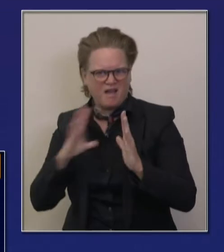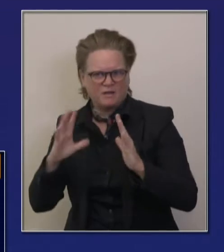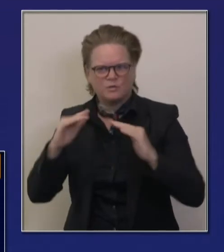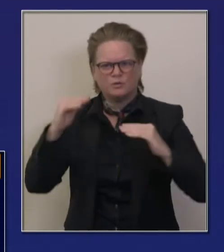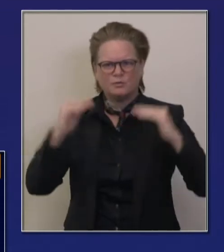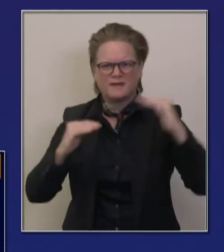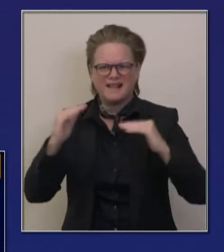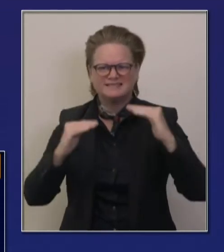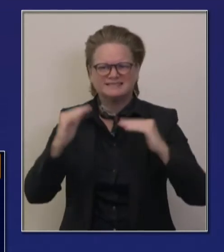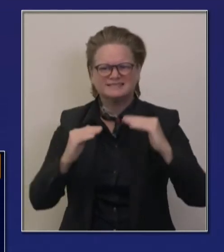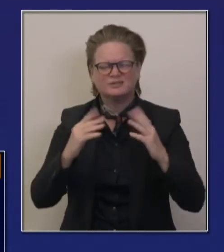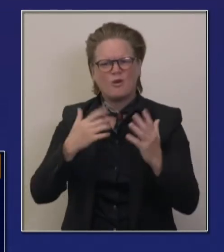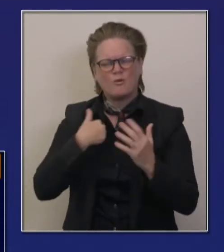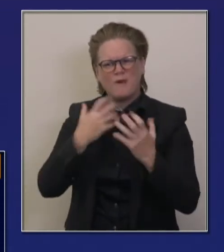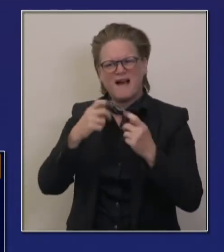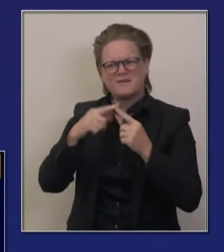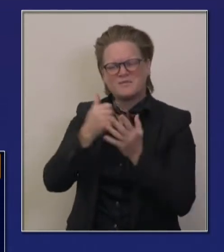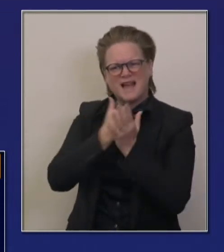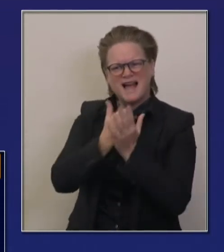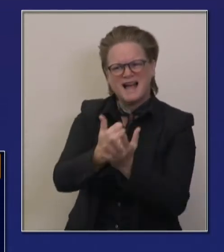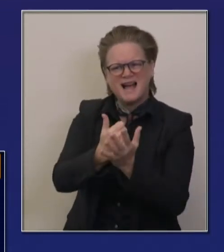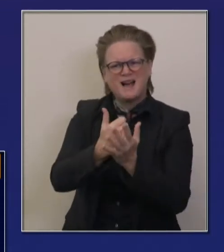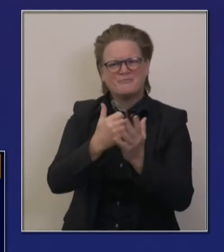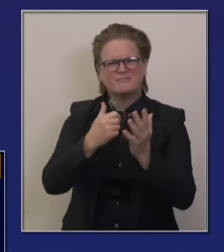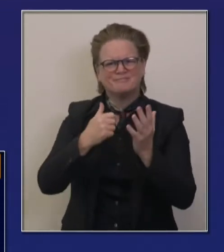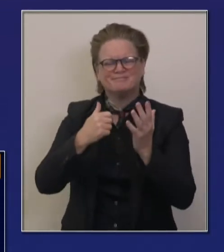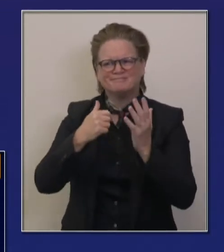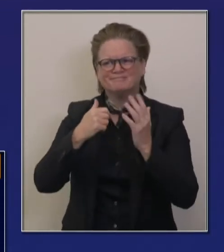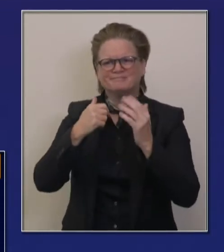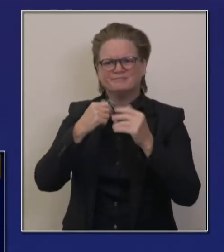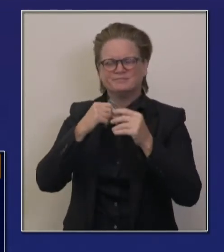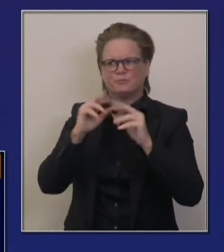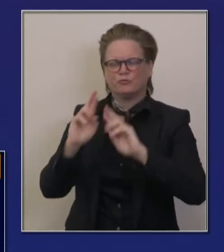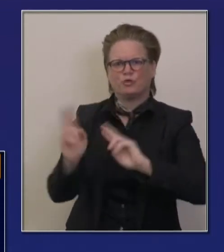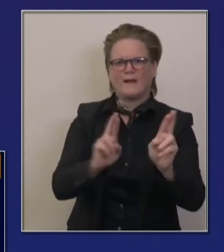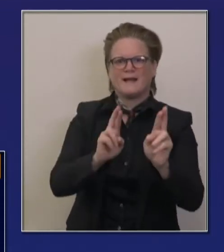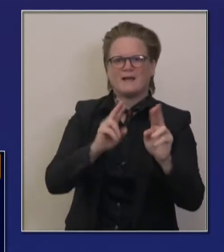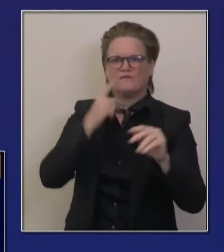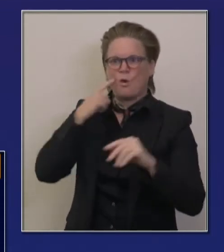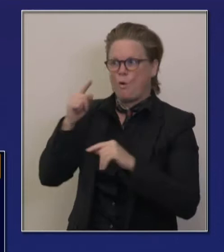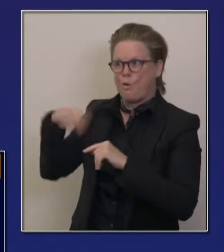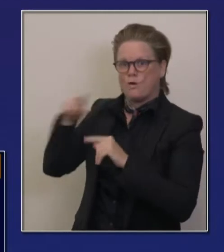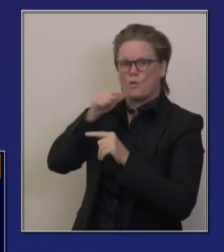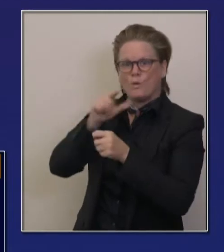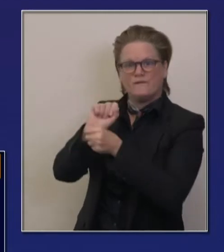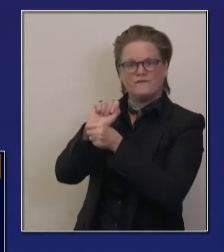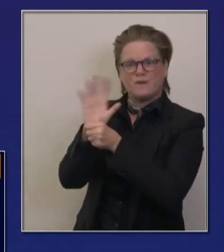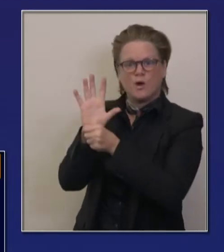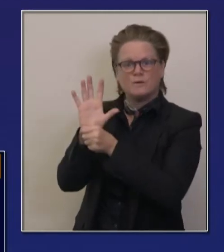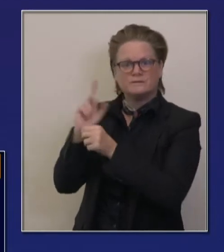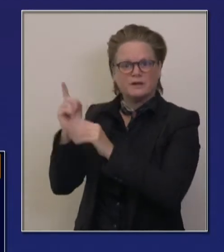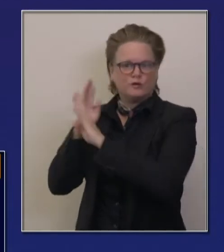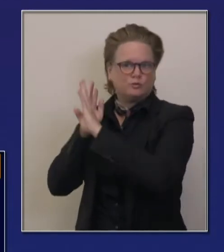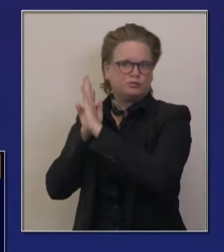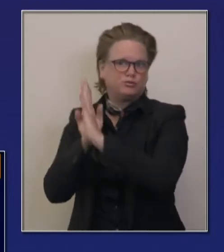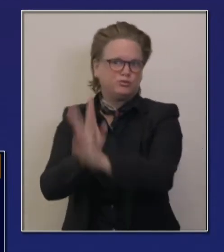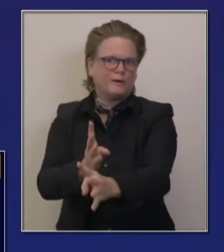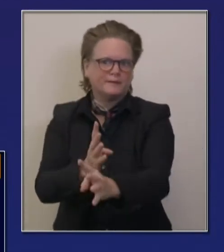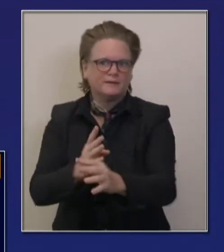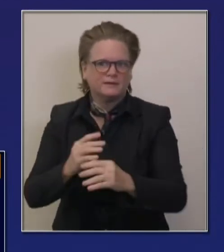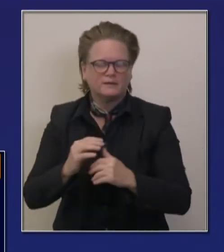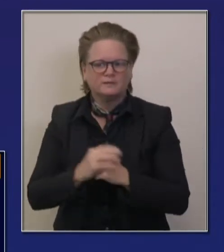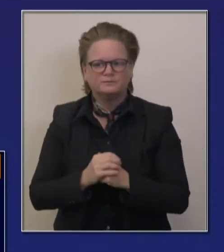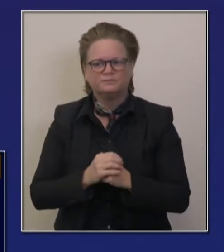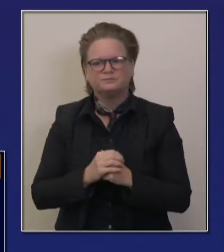or more regionally in terms of the mutual aid system that's well-defined. In this state. So hospital bed